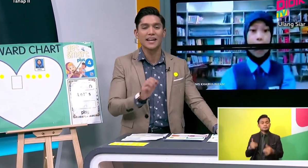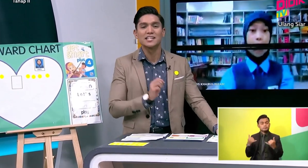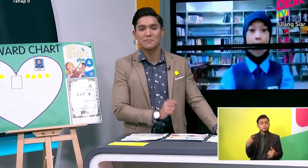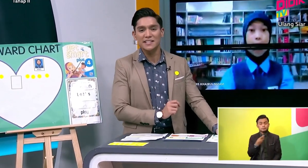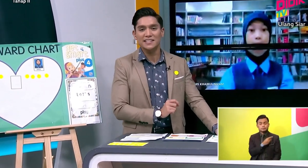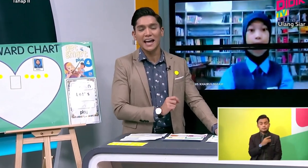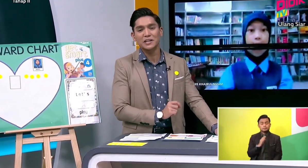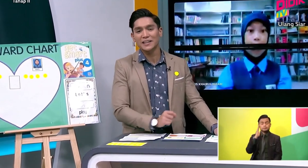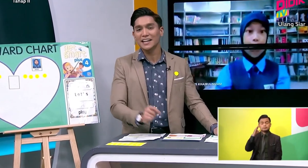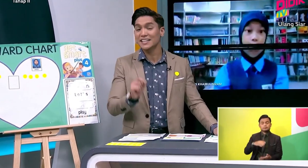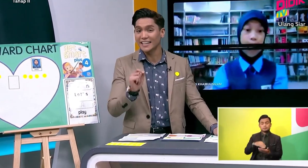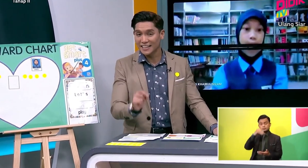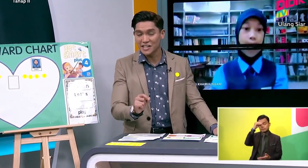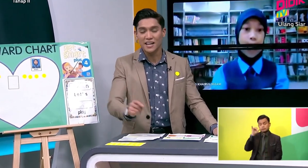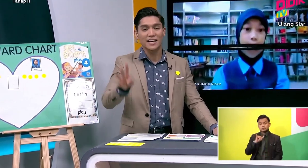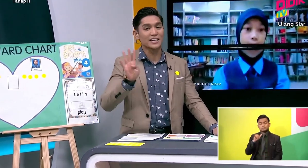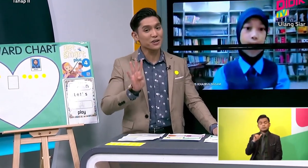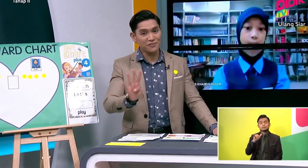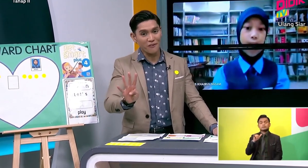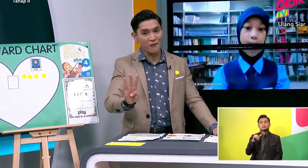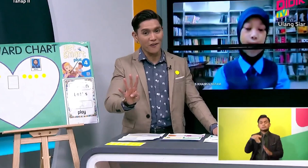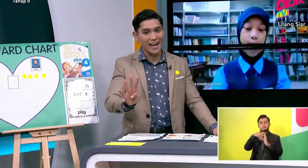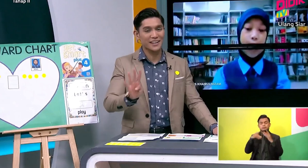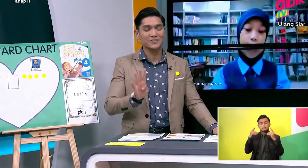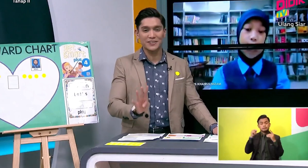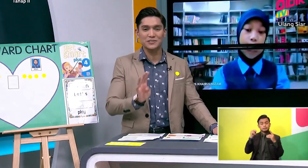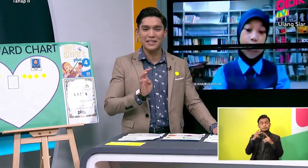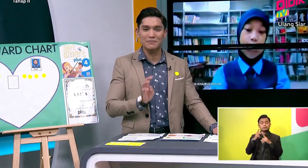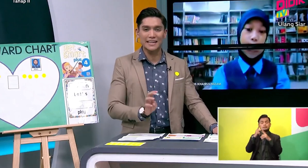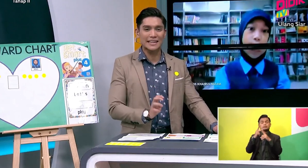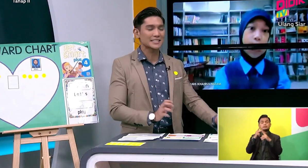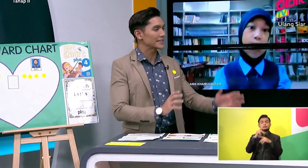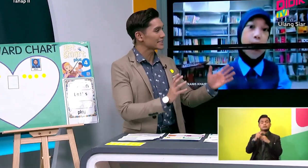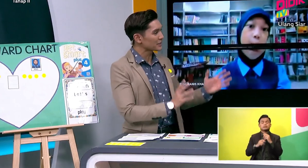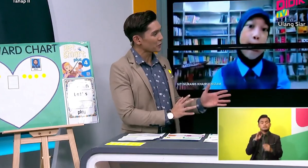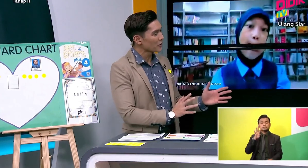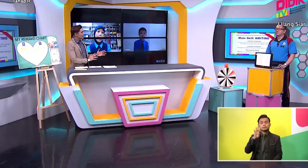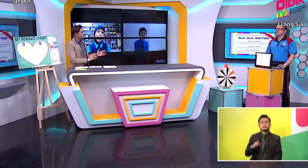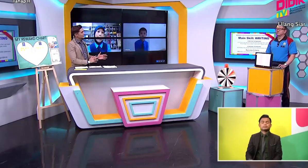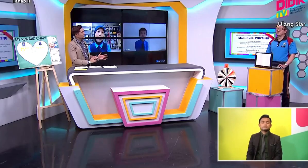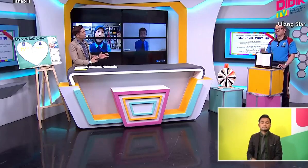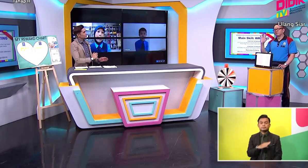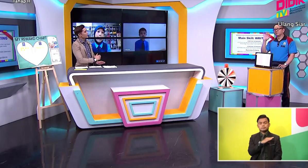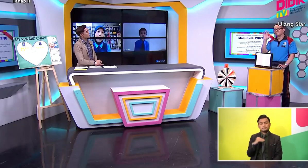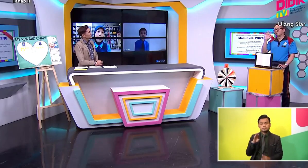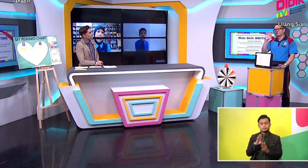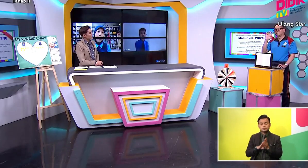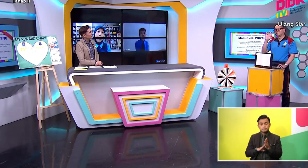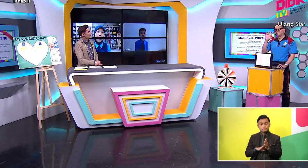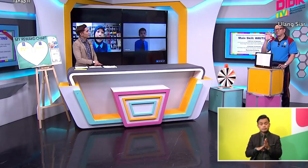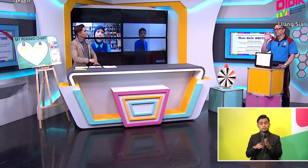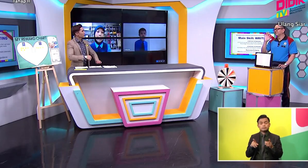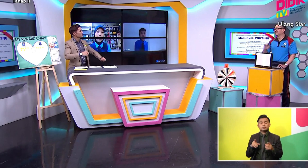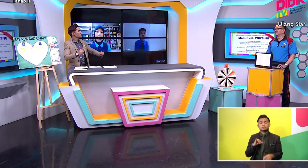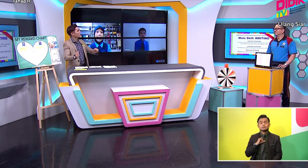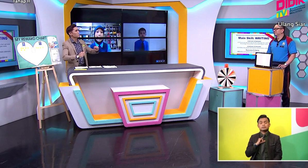subject Special Education in English Year 4 And of course With me is Mr. Ko Mr. Ko Today we